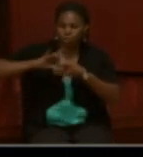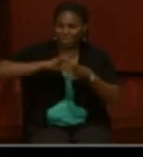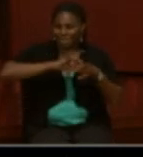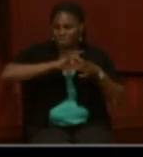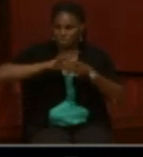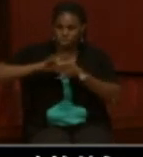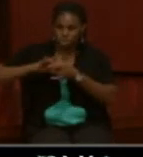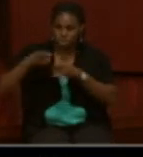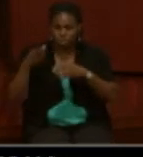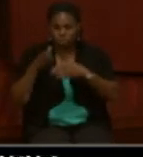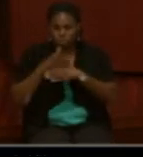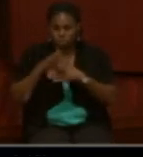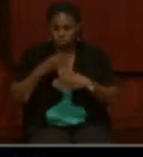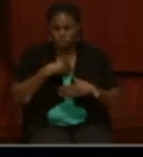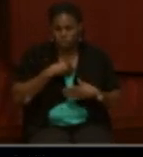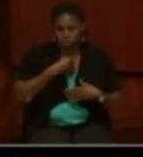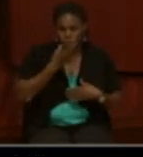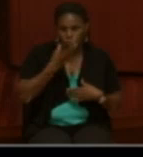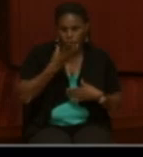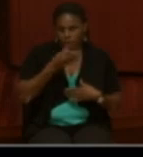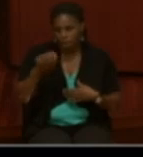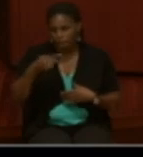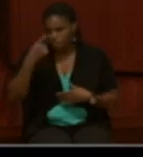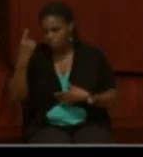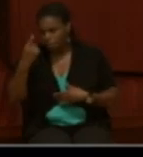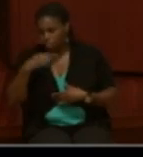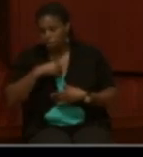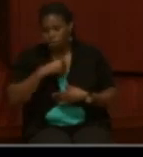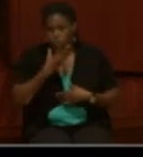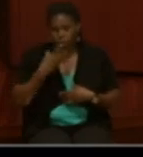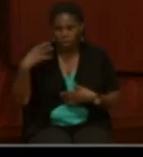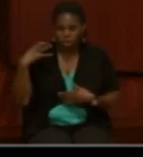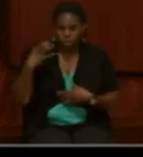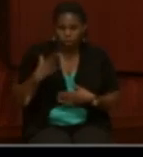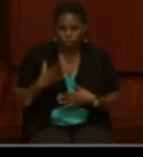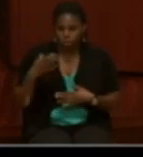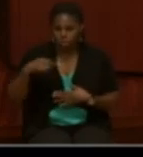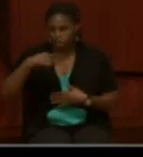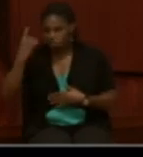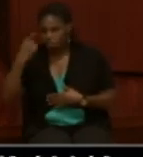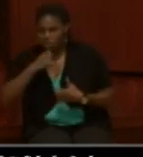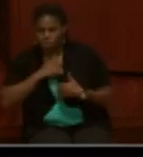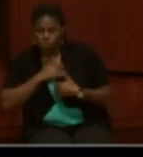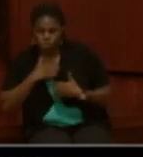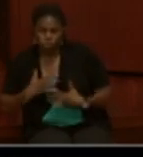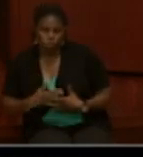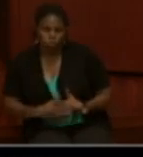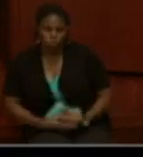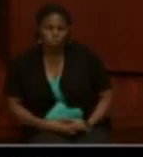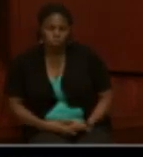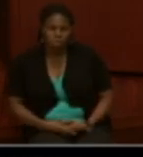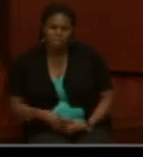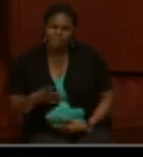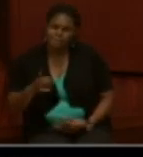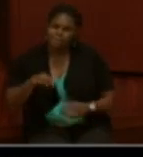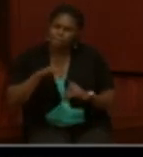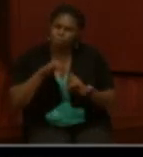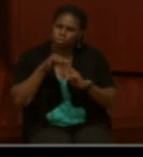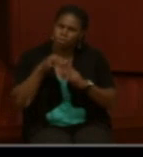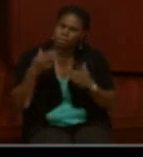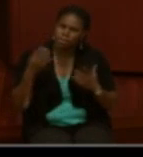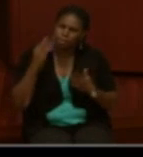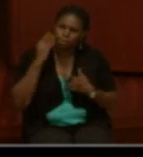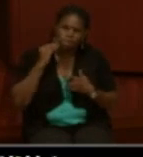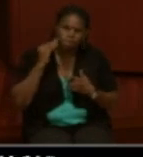between the white officers and black soldiers. This was a very unique experience. And he gets